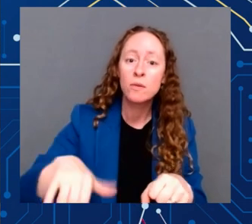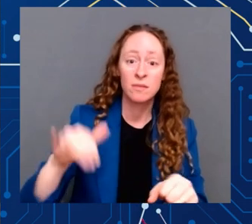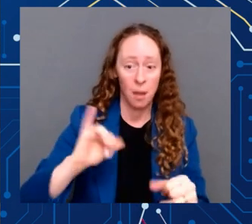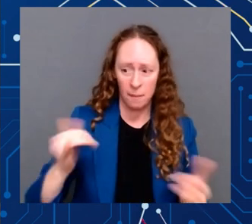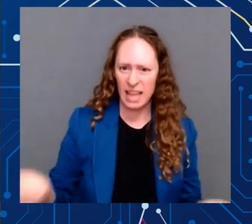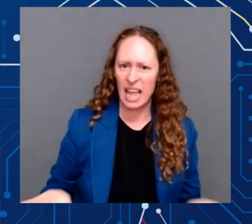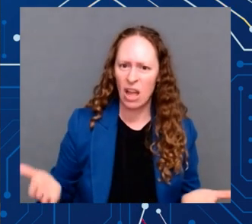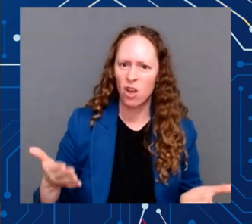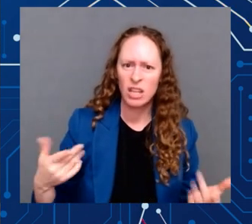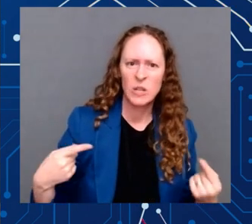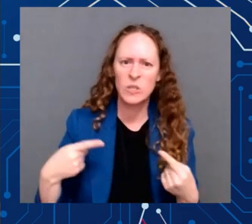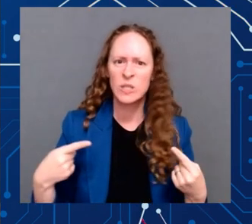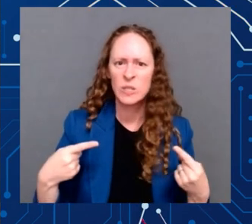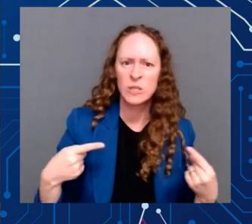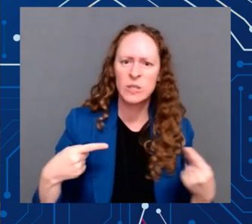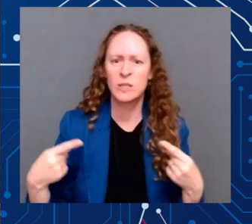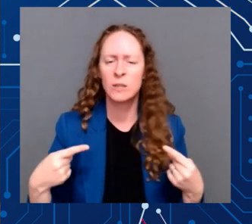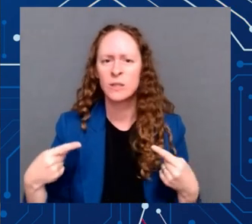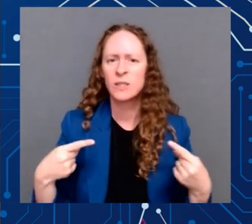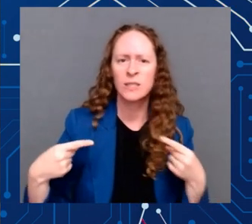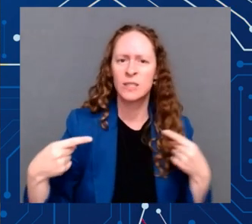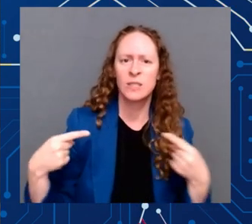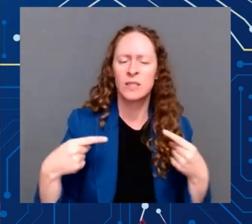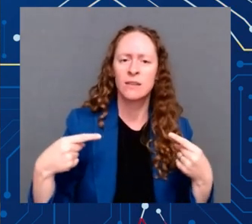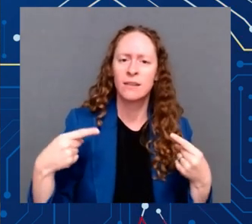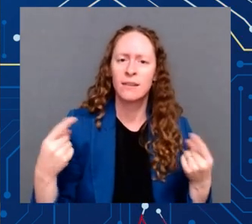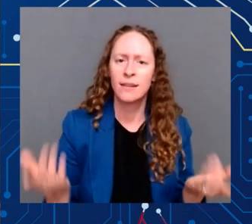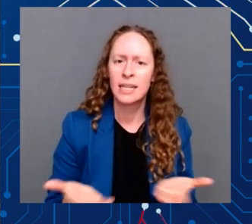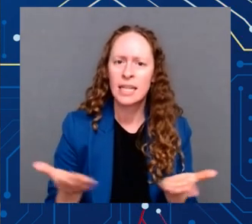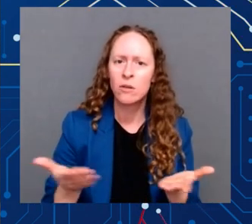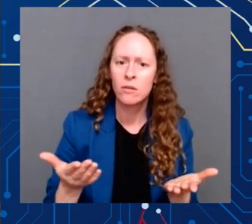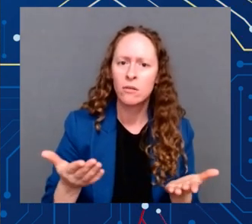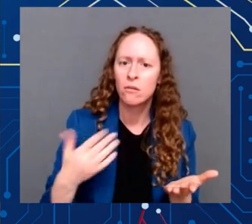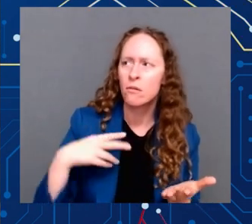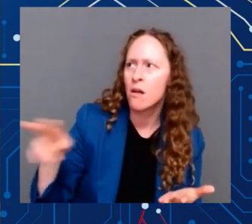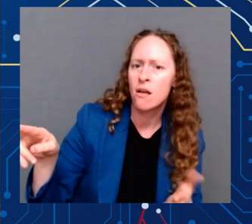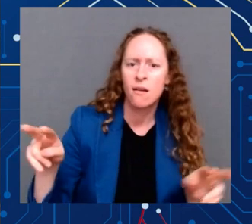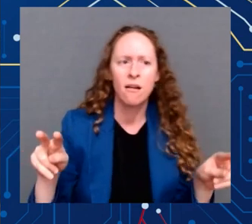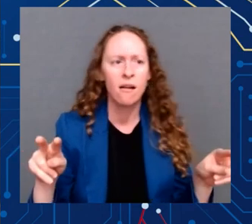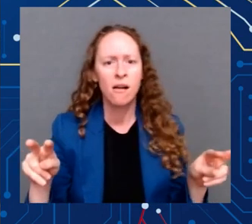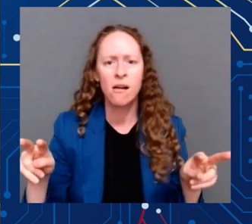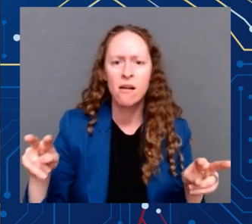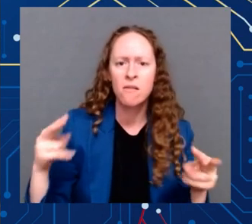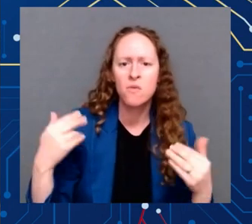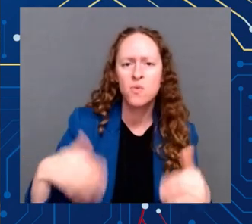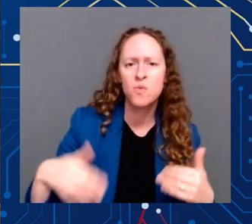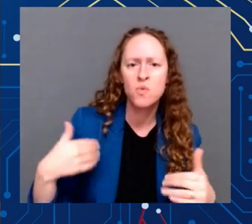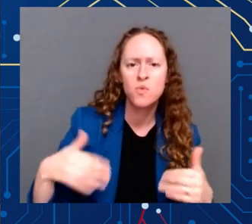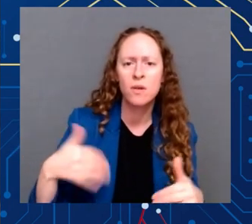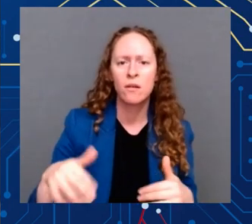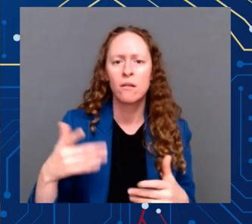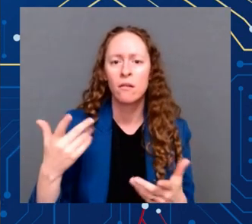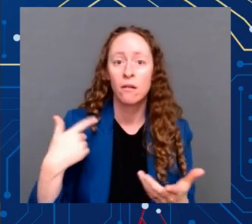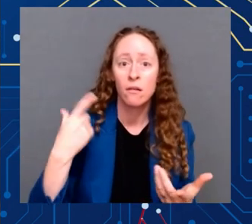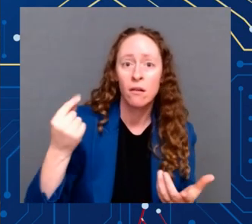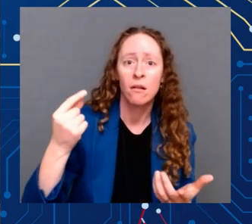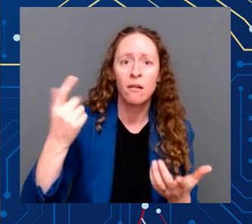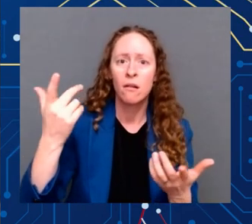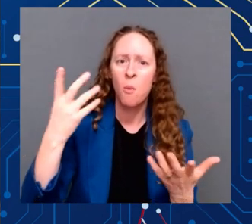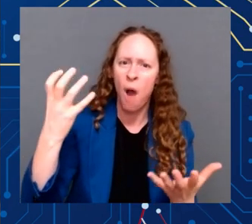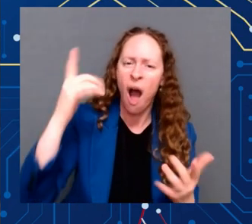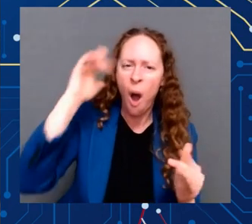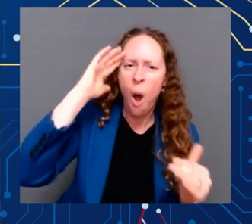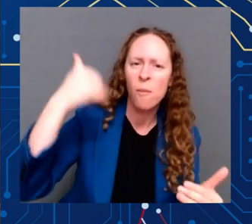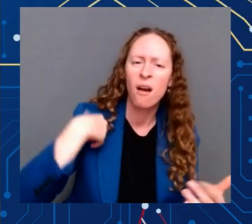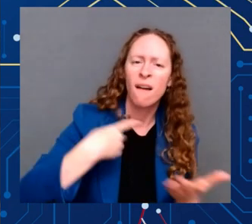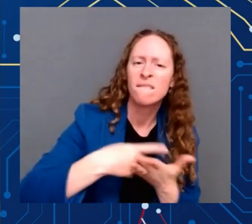and fail to adapt to the 21st century. We dare not cede the mantle of global leadership in this century.